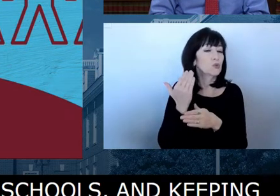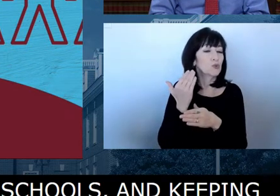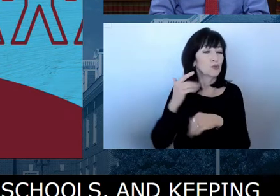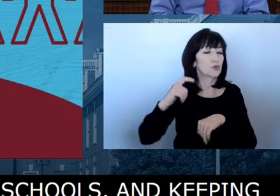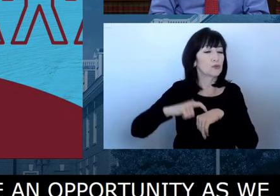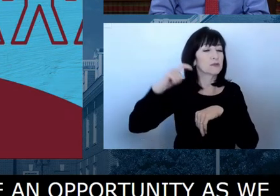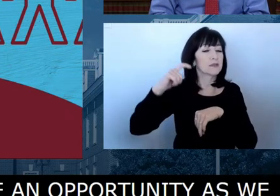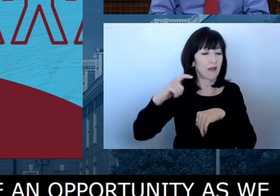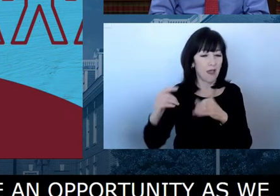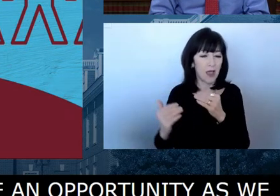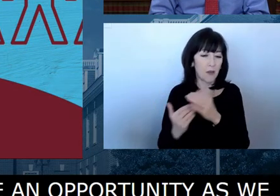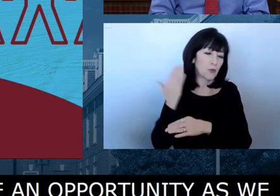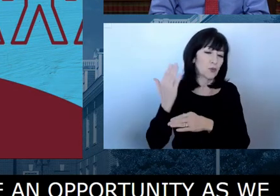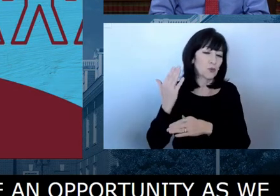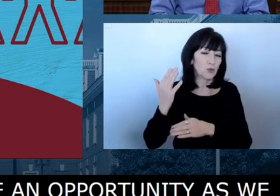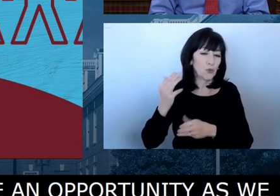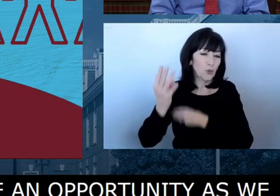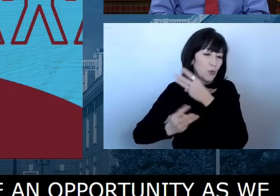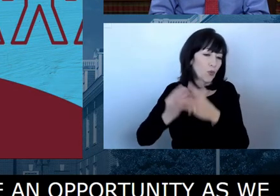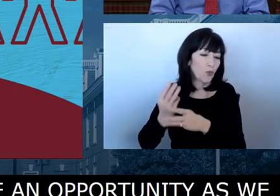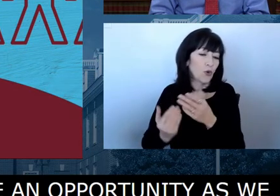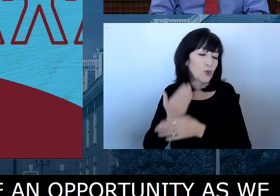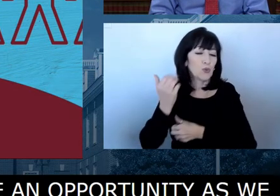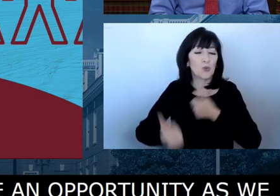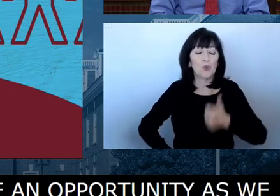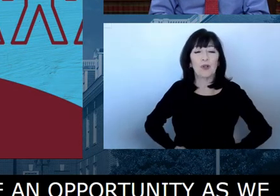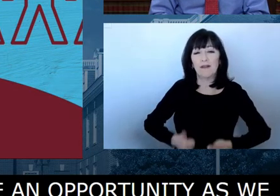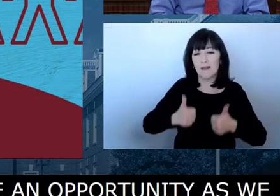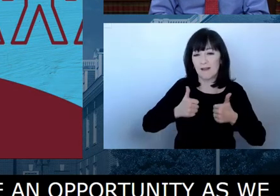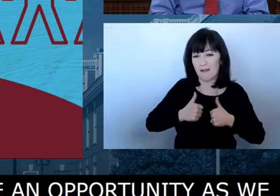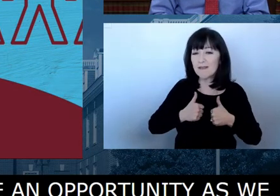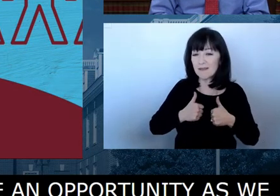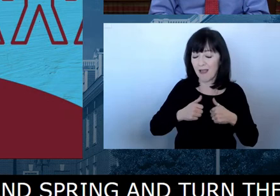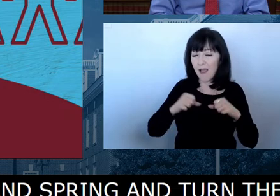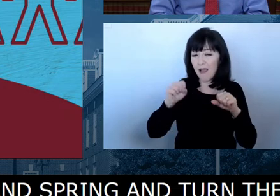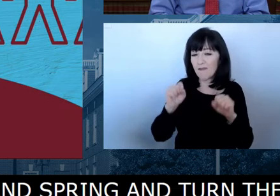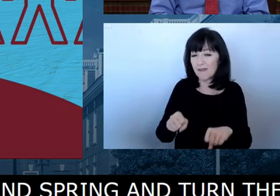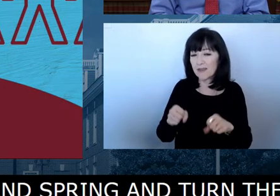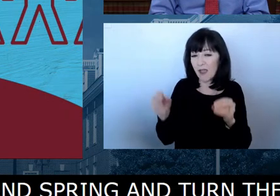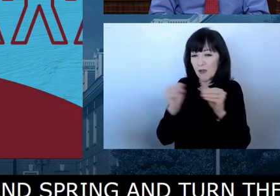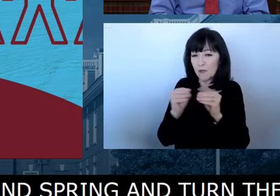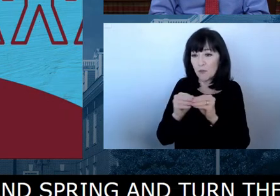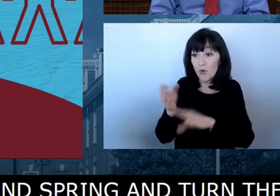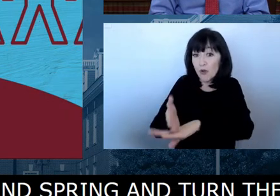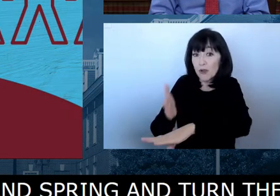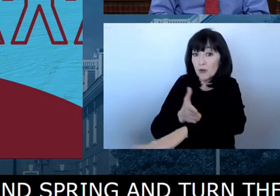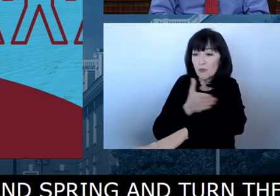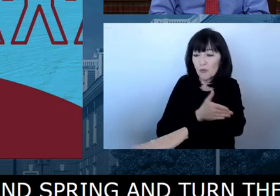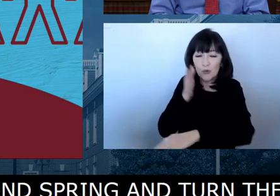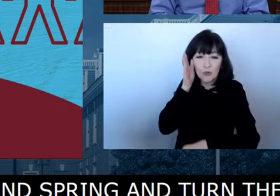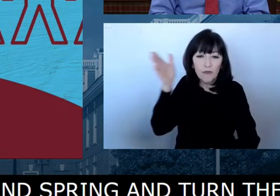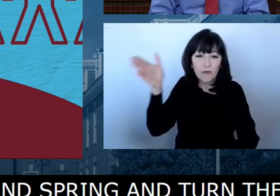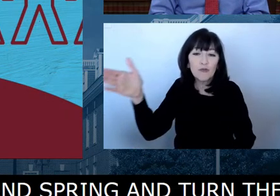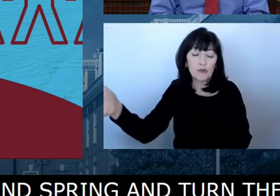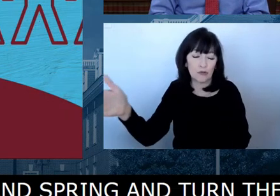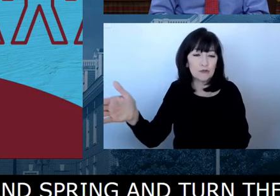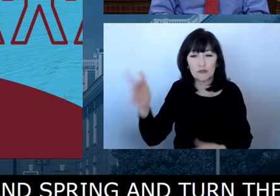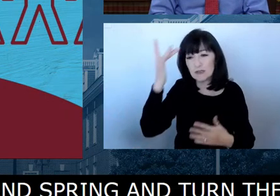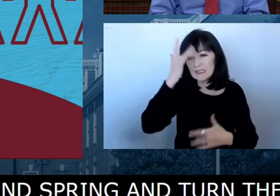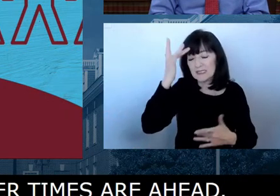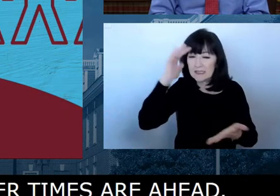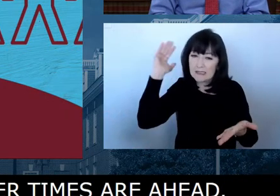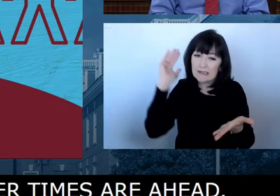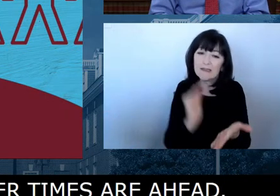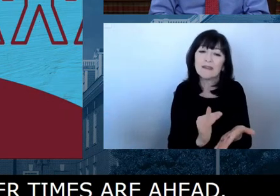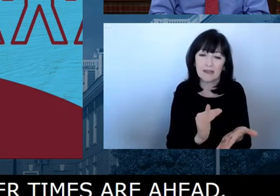one where better times are ahead. So, uh, thank you all for joining us. I know we have, uh, some members of the media that have, uh, are with us again. We